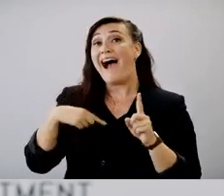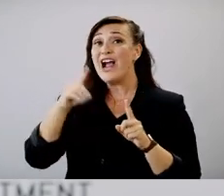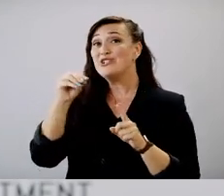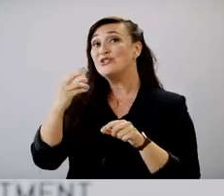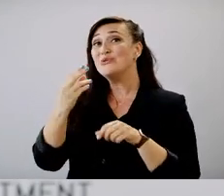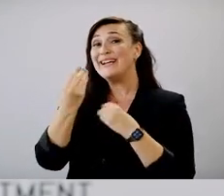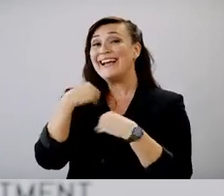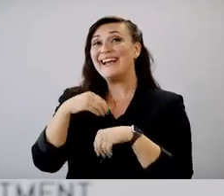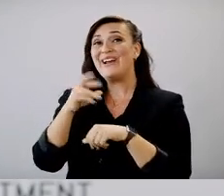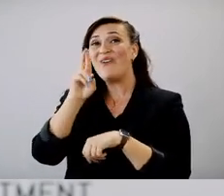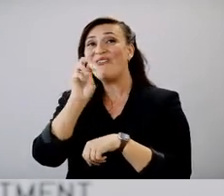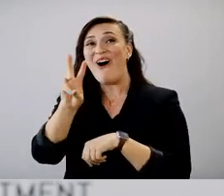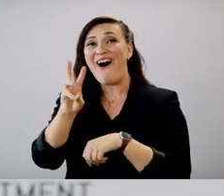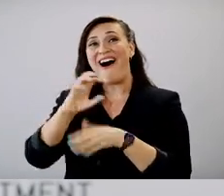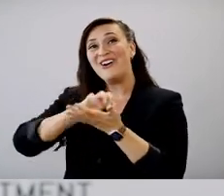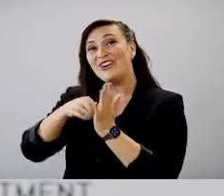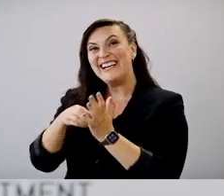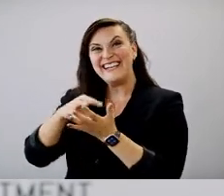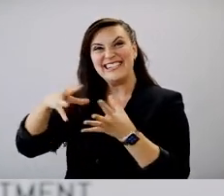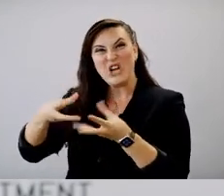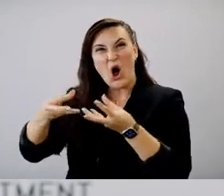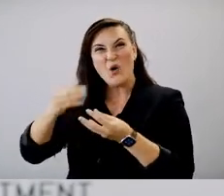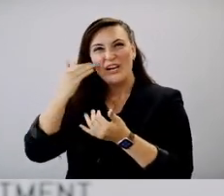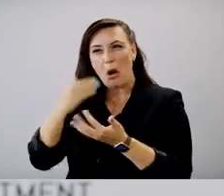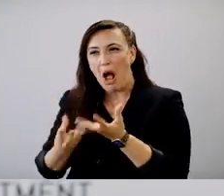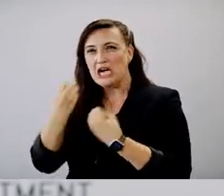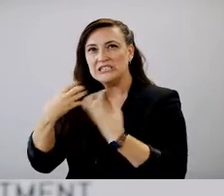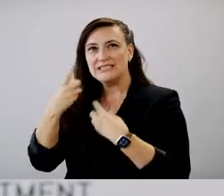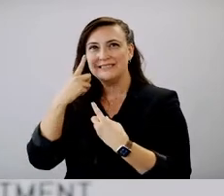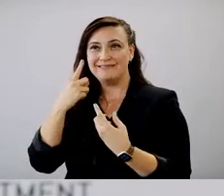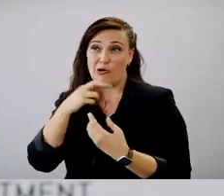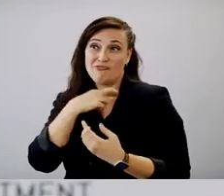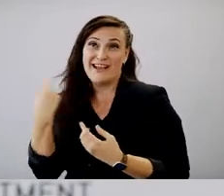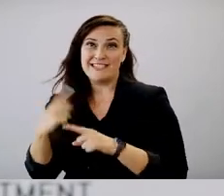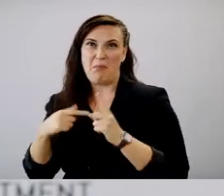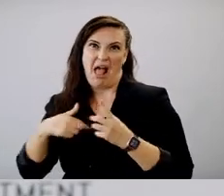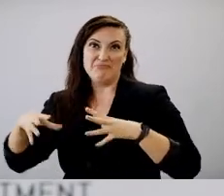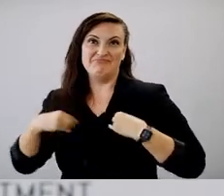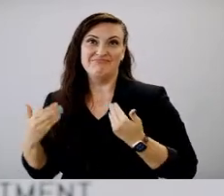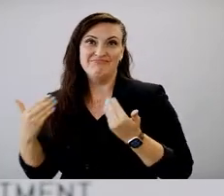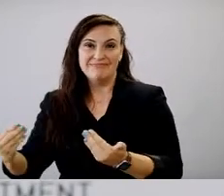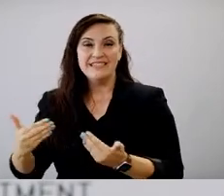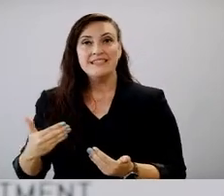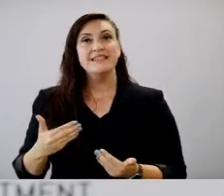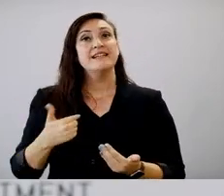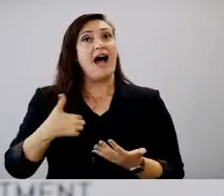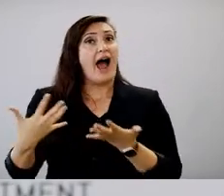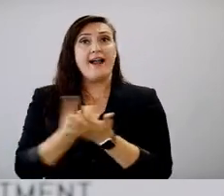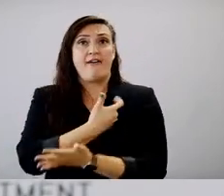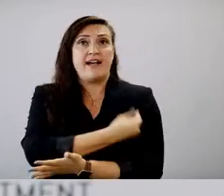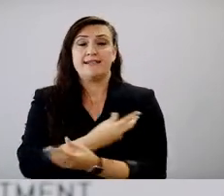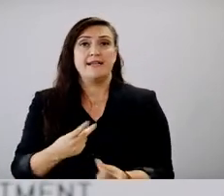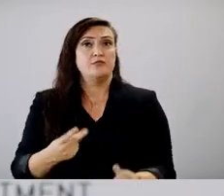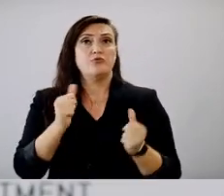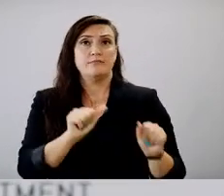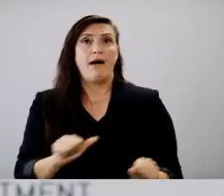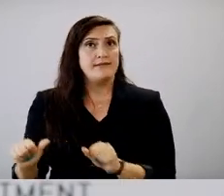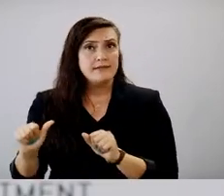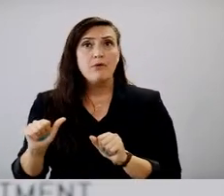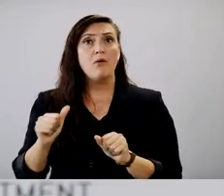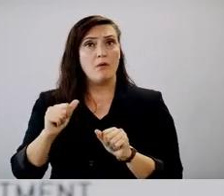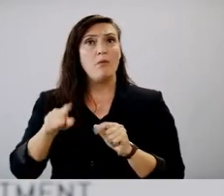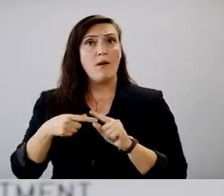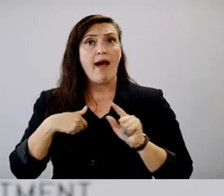as soon as I was eligible because that was not a acceptable risk. And I make my children wear masks because they're unvaccinated.